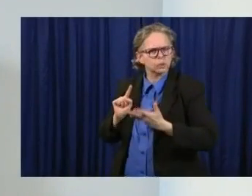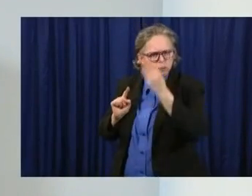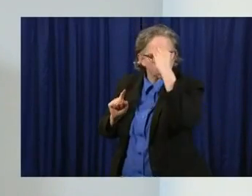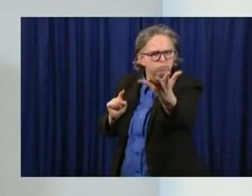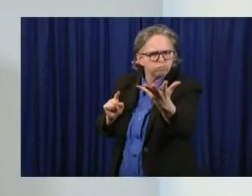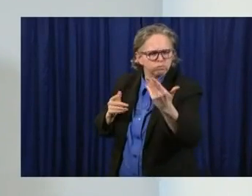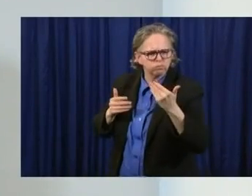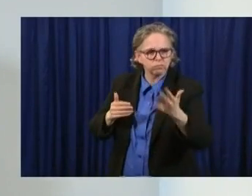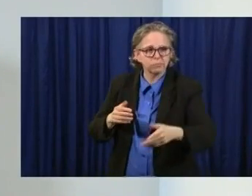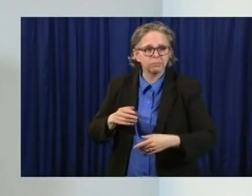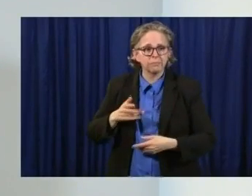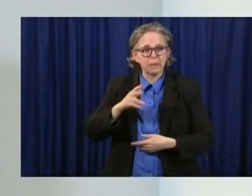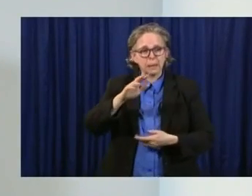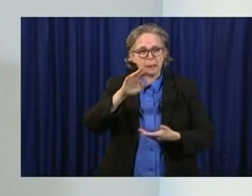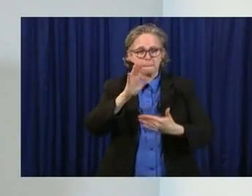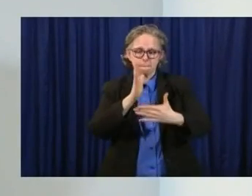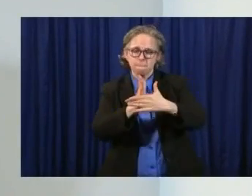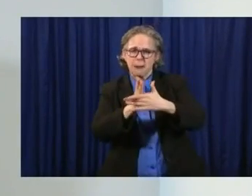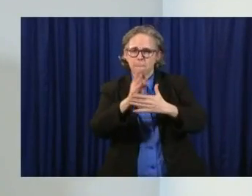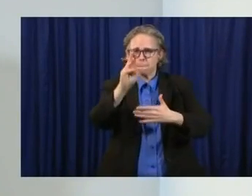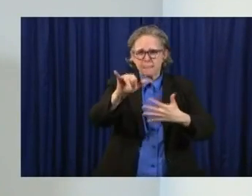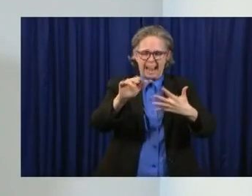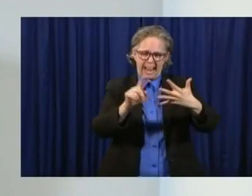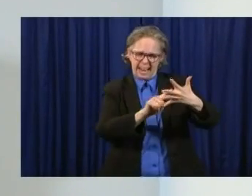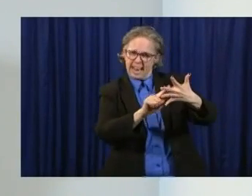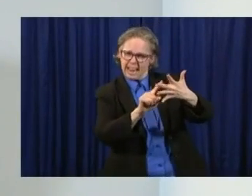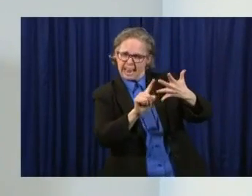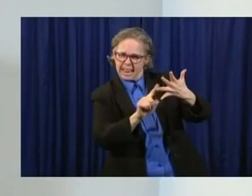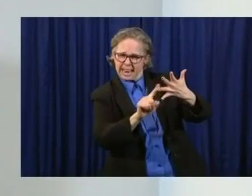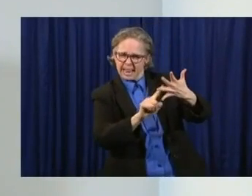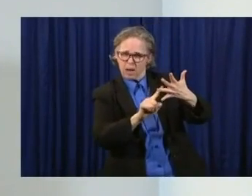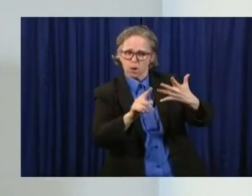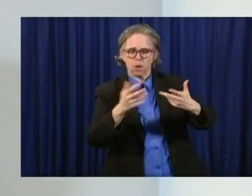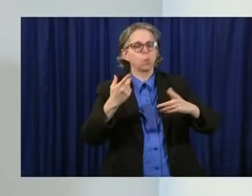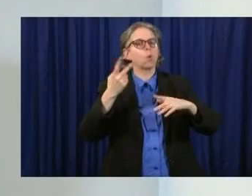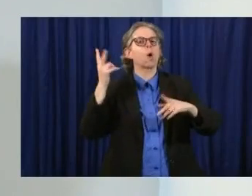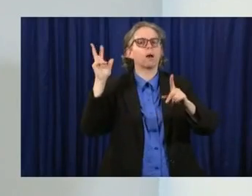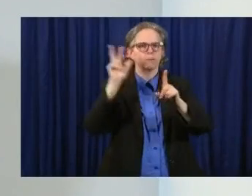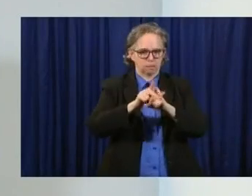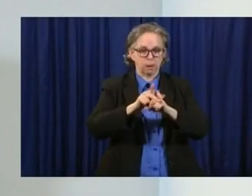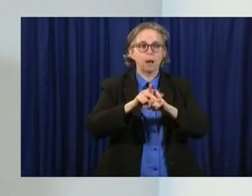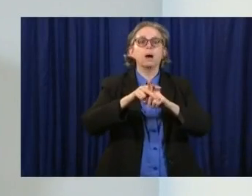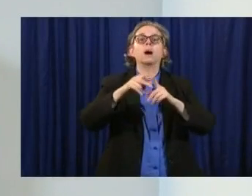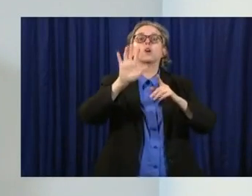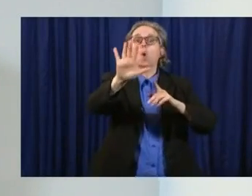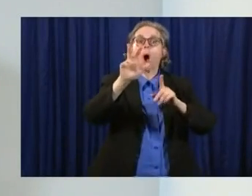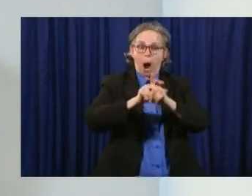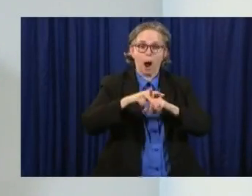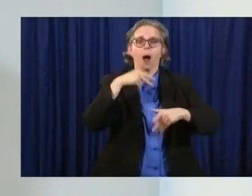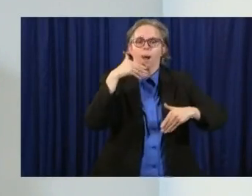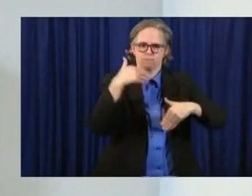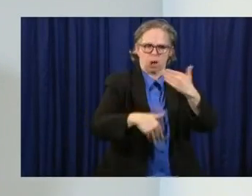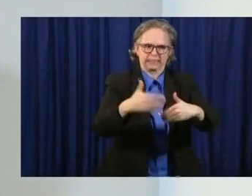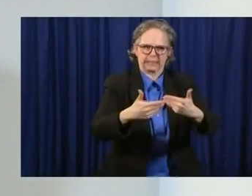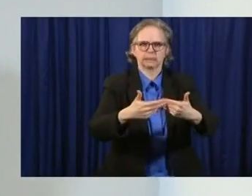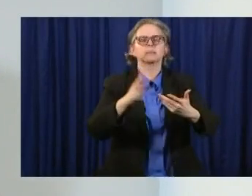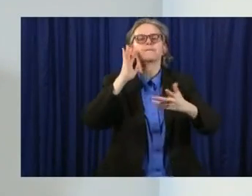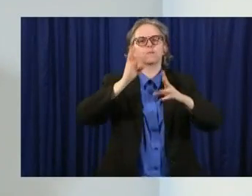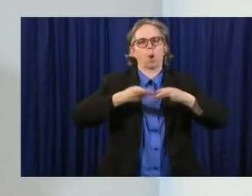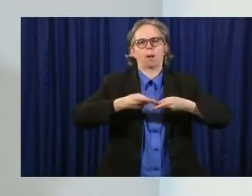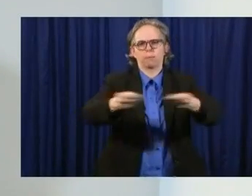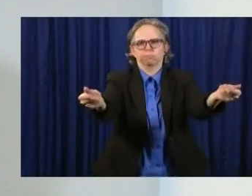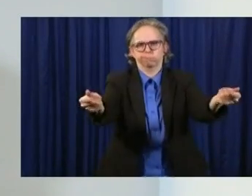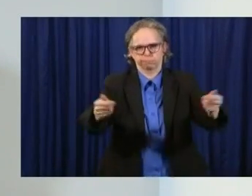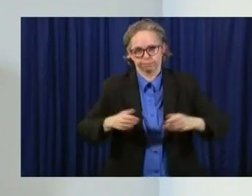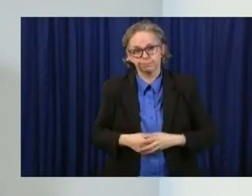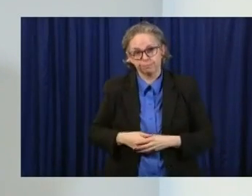-May those will be processed and people will begin receiving money from them. But we are at a position in